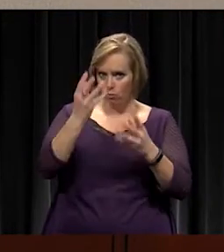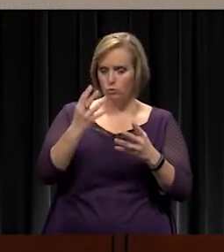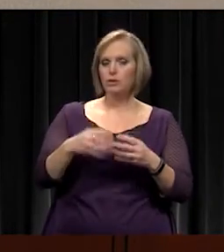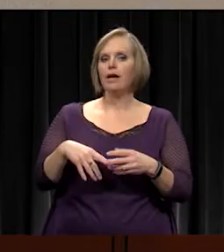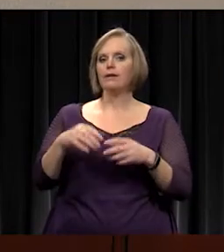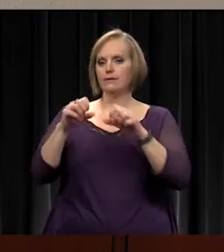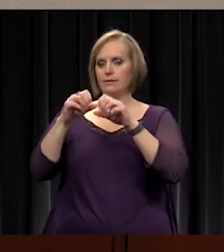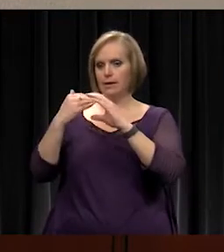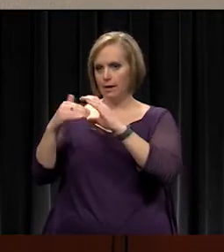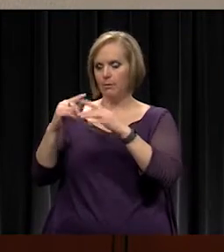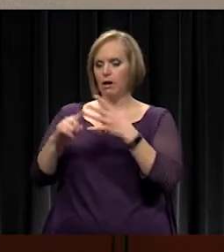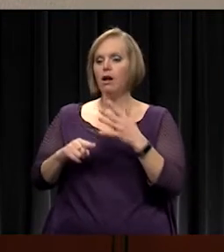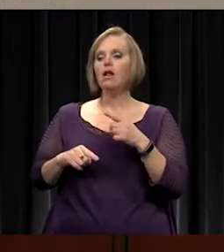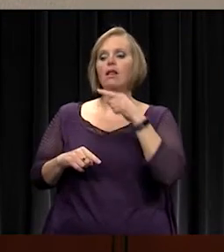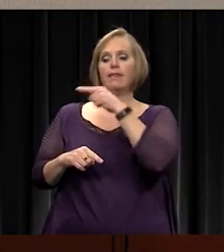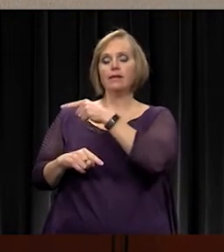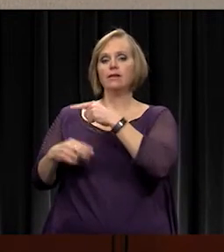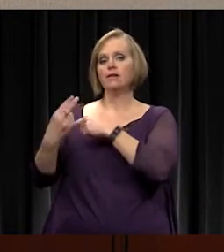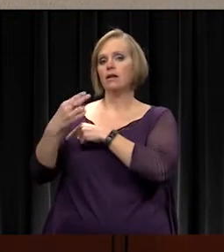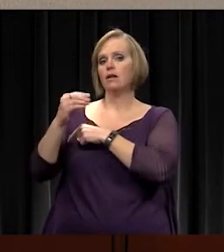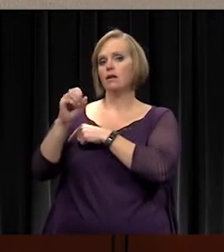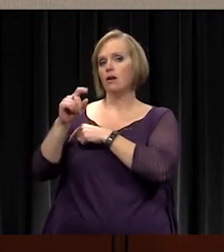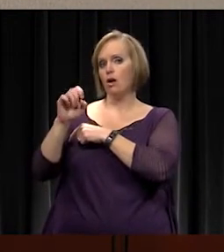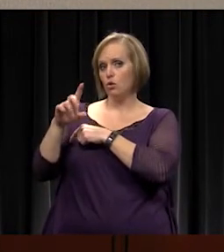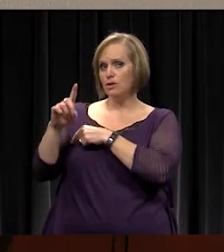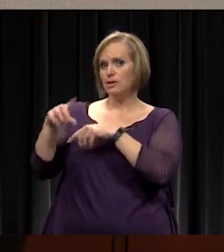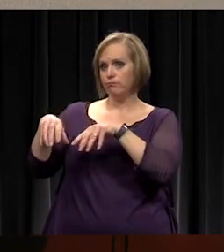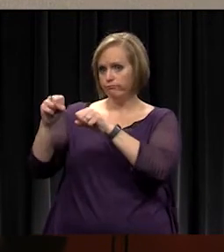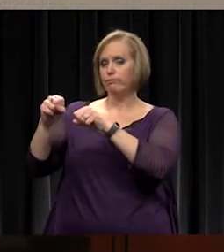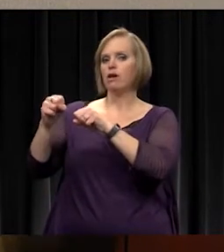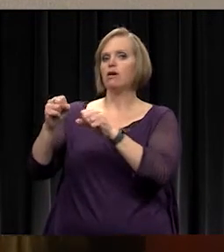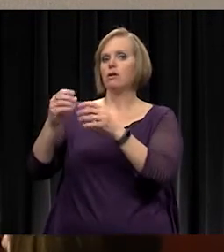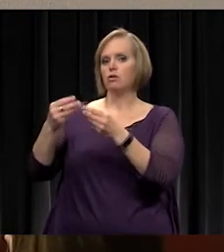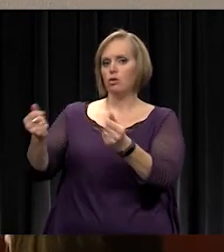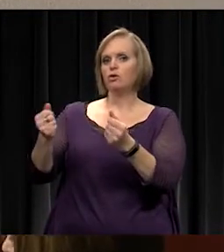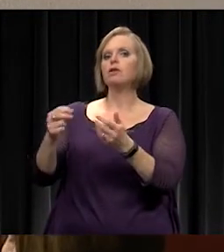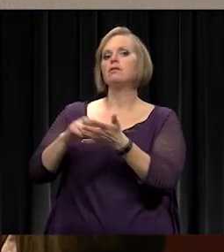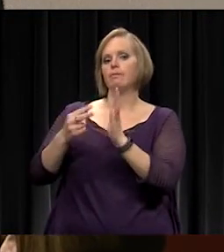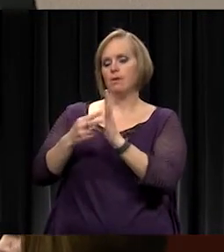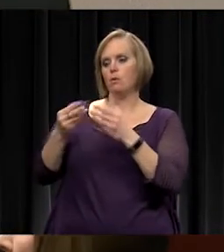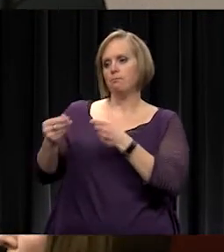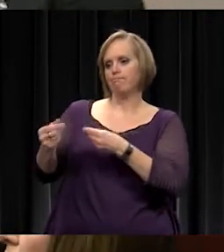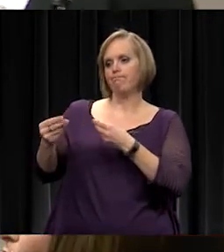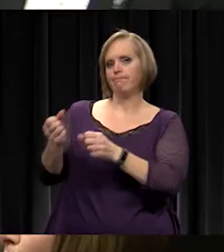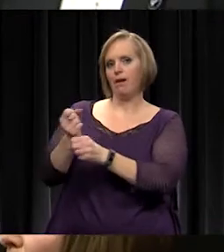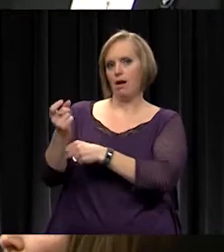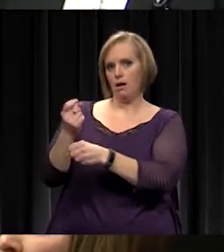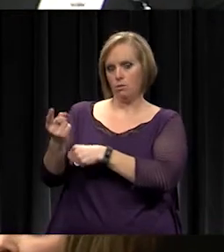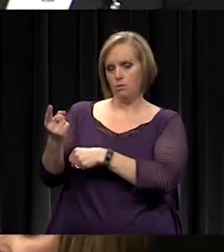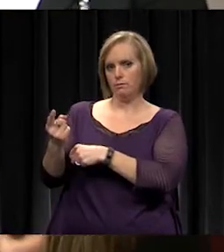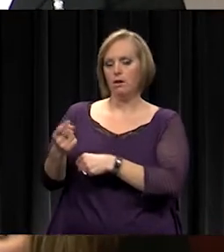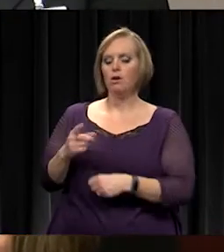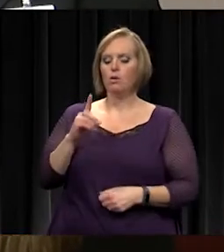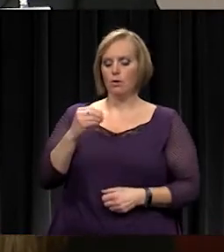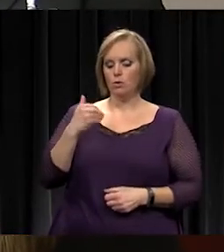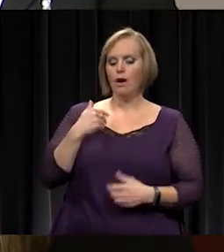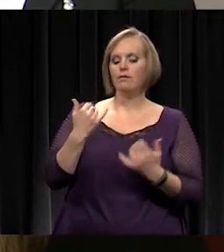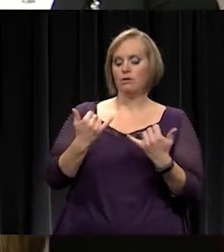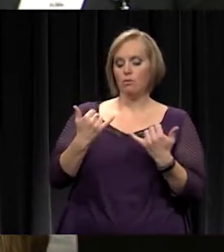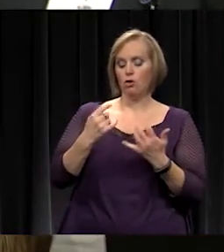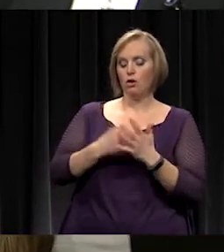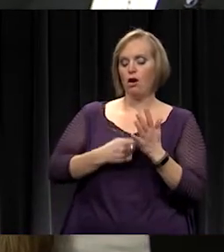have. This is a hosted solution, so that's an annual, every year cost. We do have some current costs that we'll be